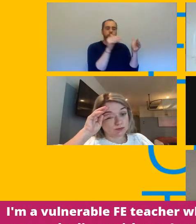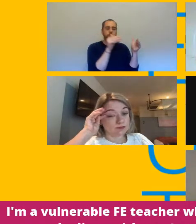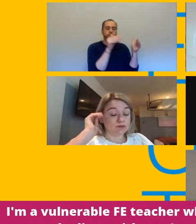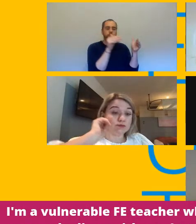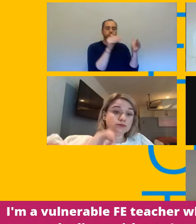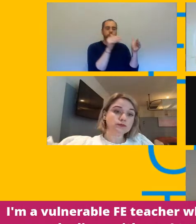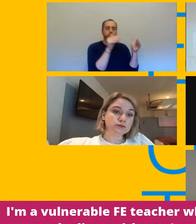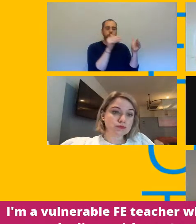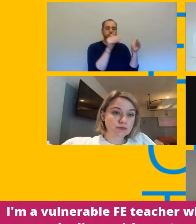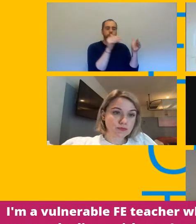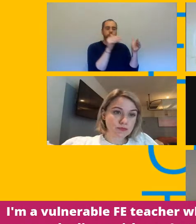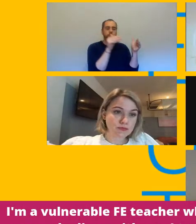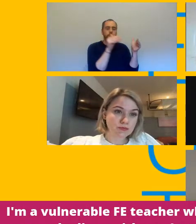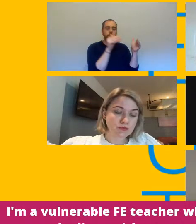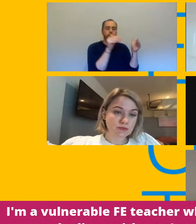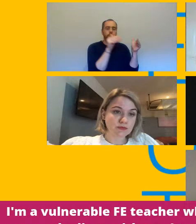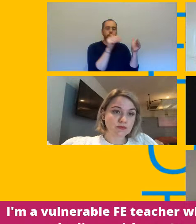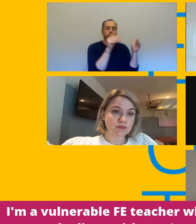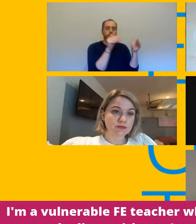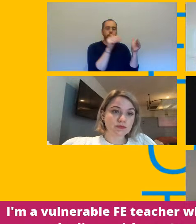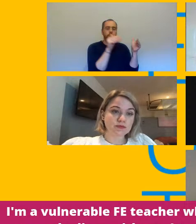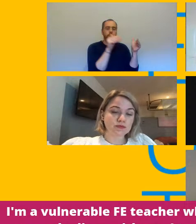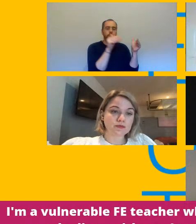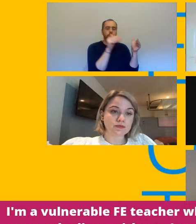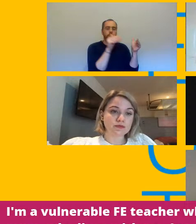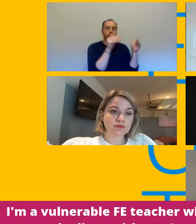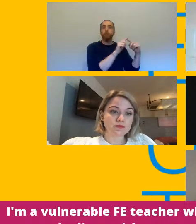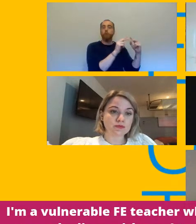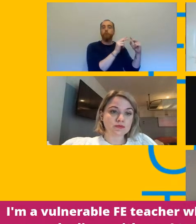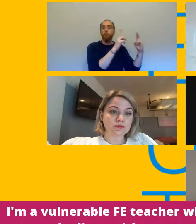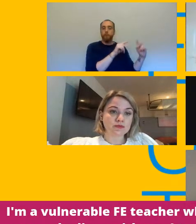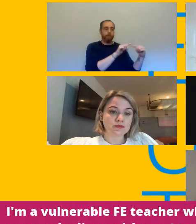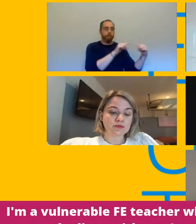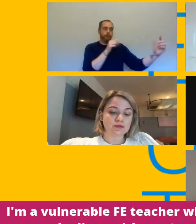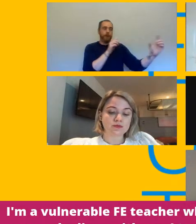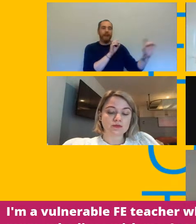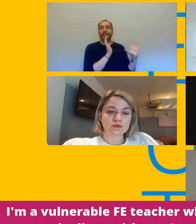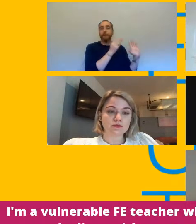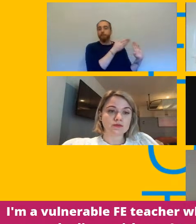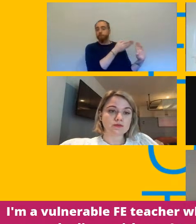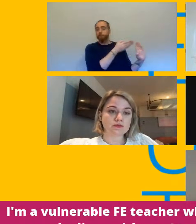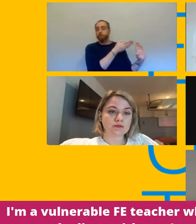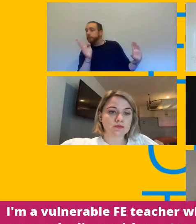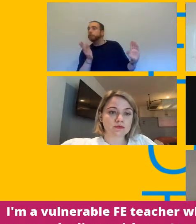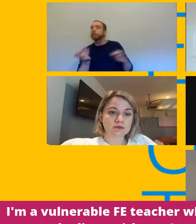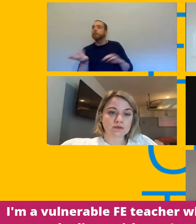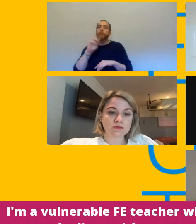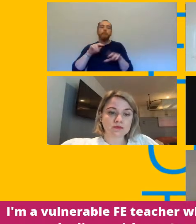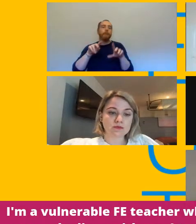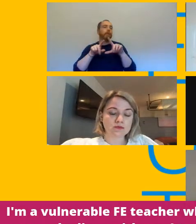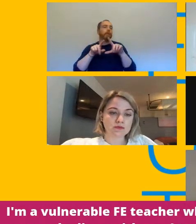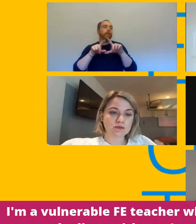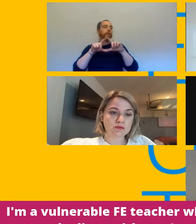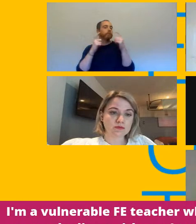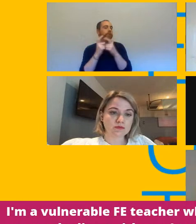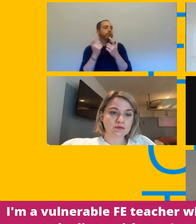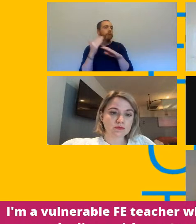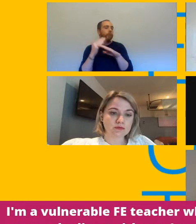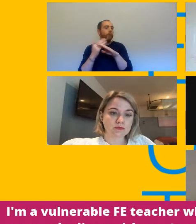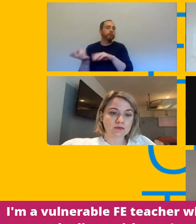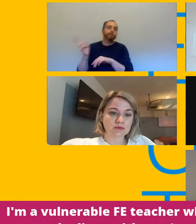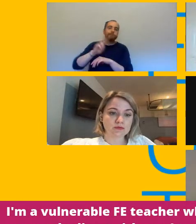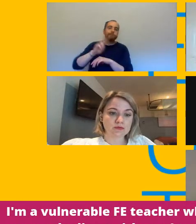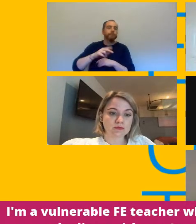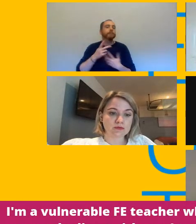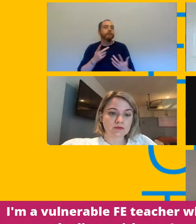it's something we have to push back on it's something that ultimately has to be not only made safe um through a risk assessment about it but it has to be negotiated